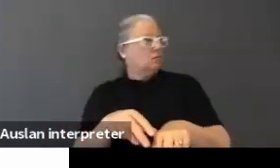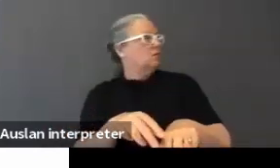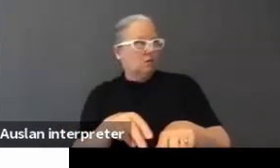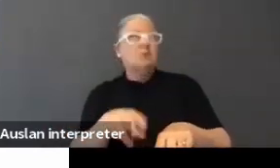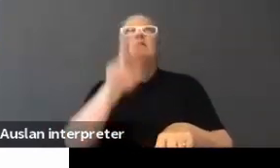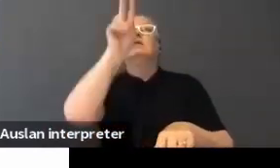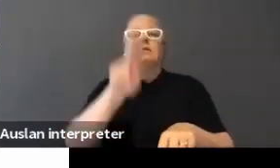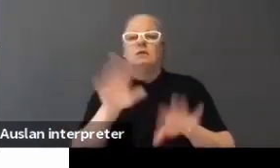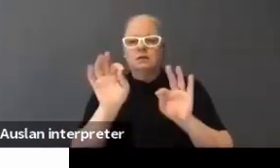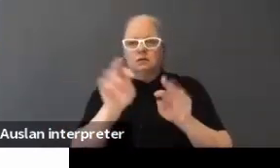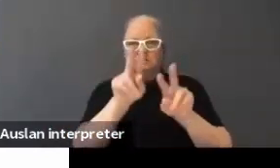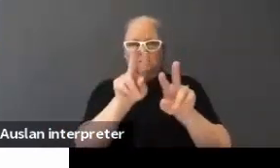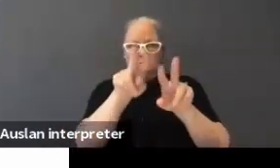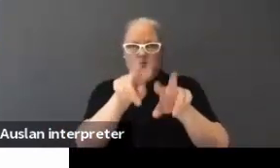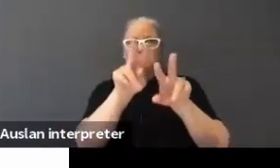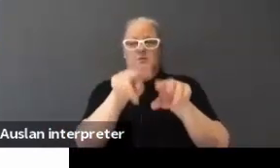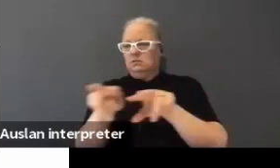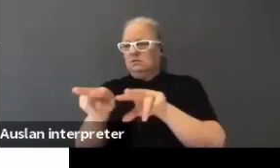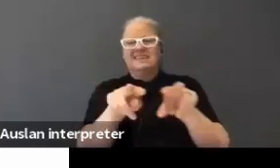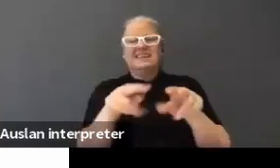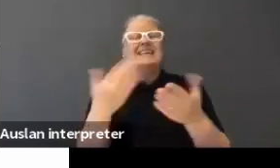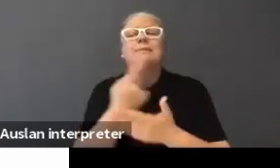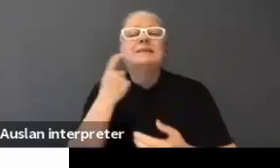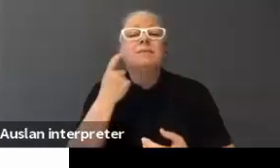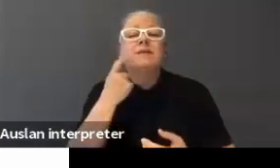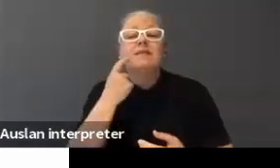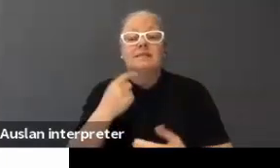with your students as well. Keep it simple. Next slide.